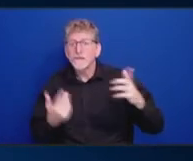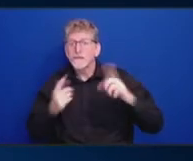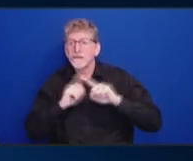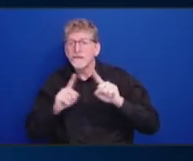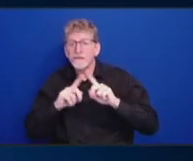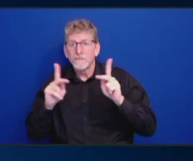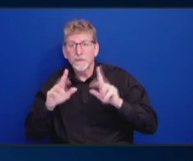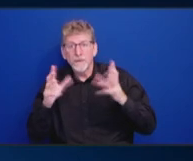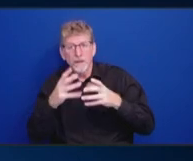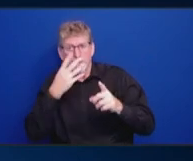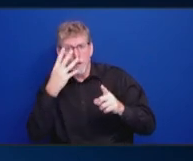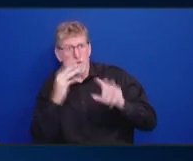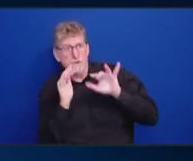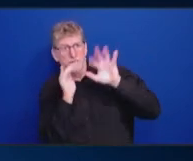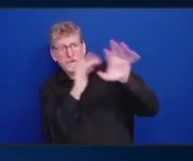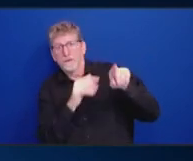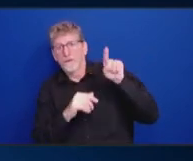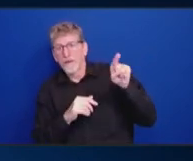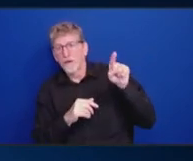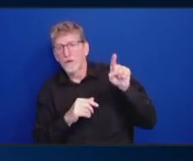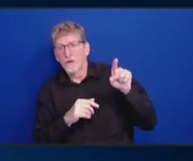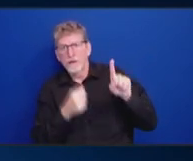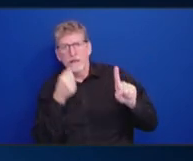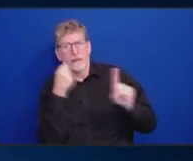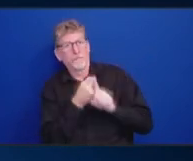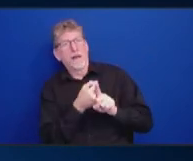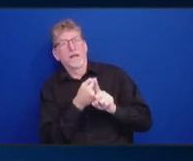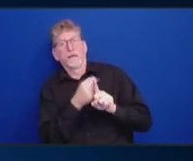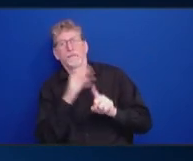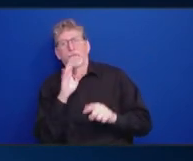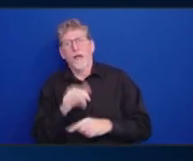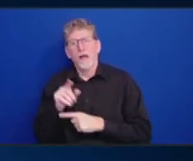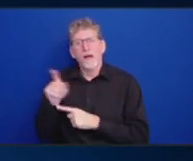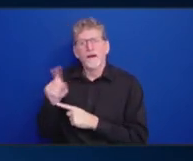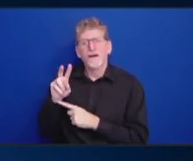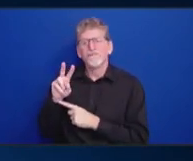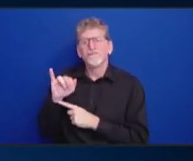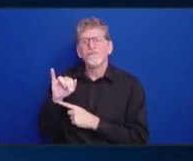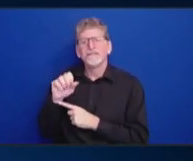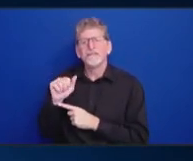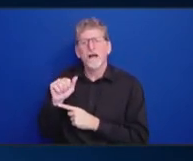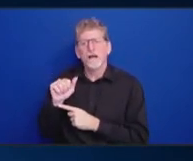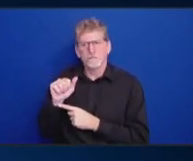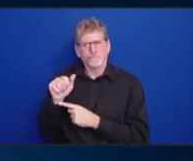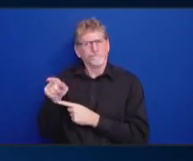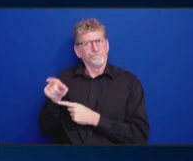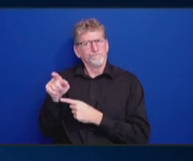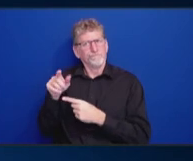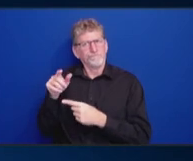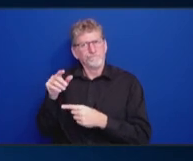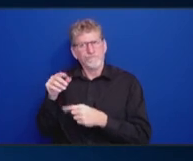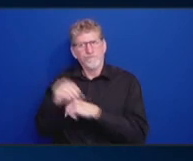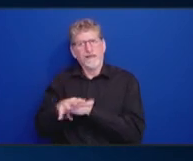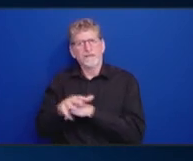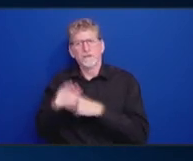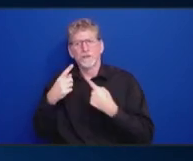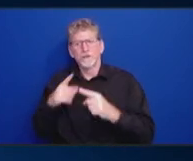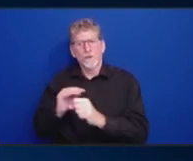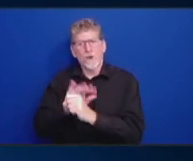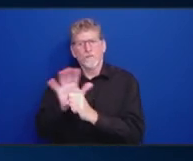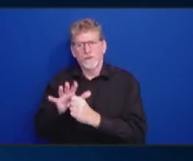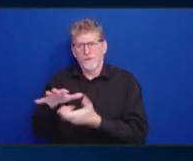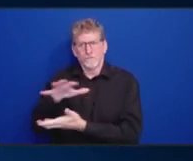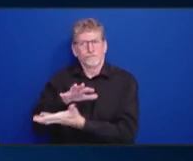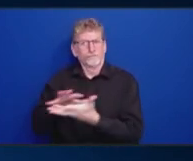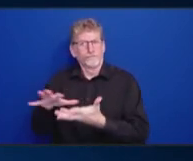-1B visas during the COVID. And so, all those issues are really urgent issues that really, you know, are harmful to the community.